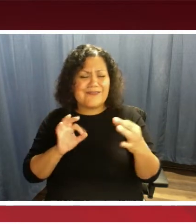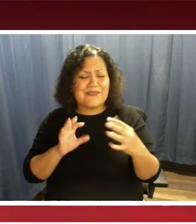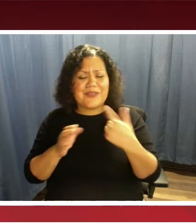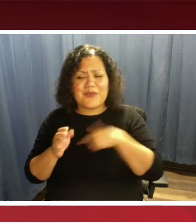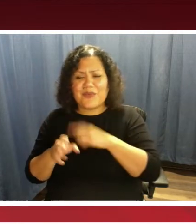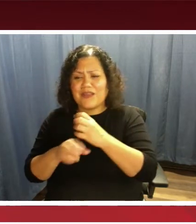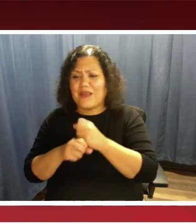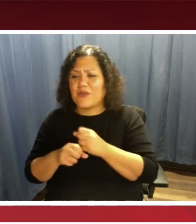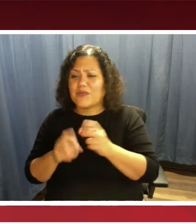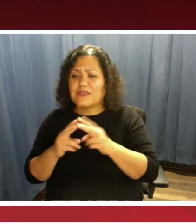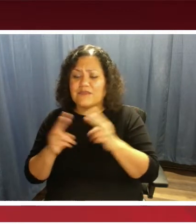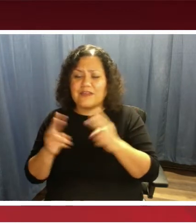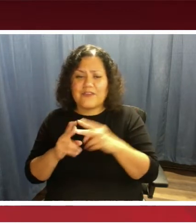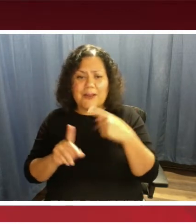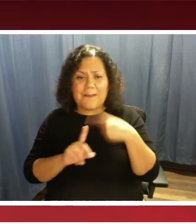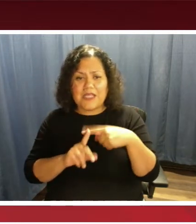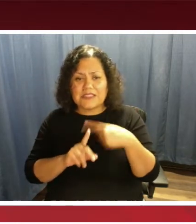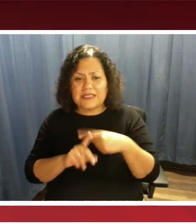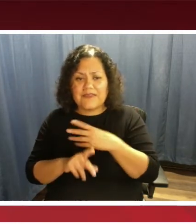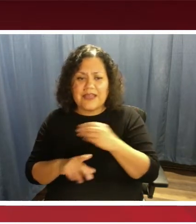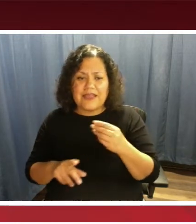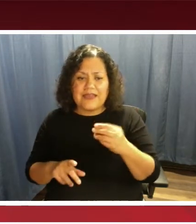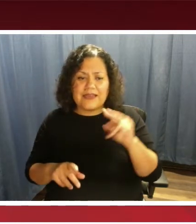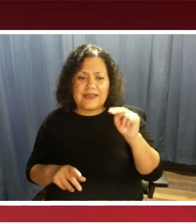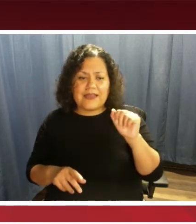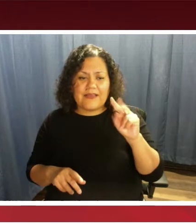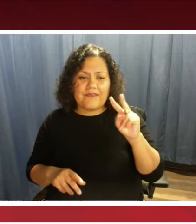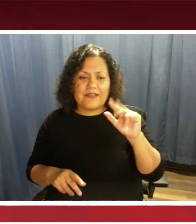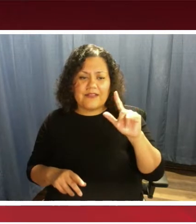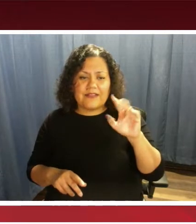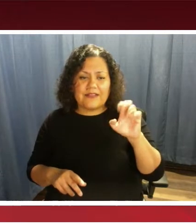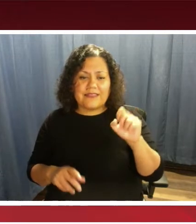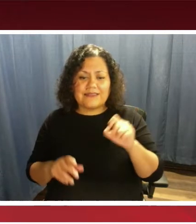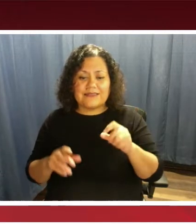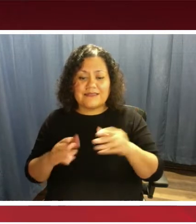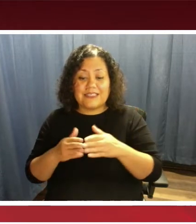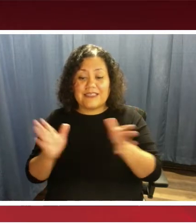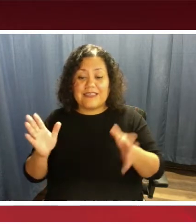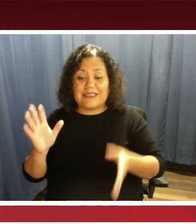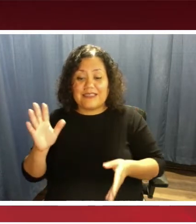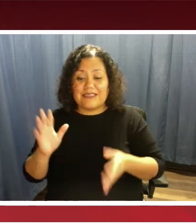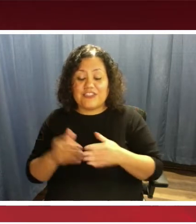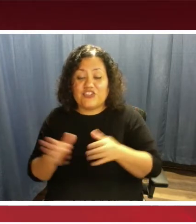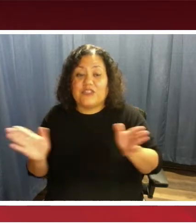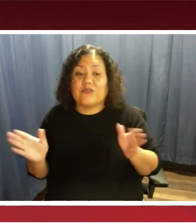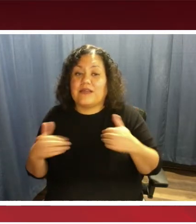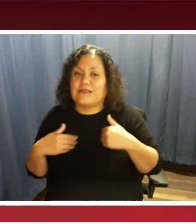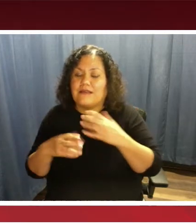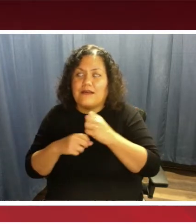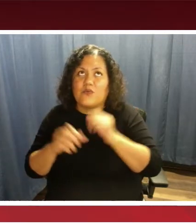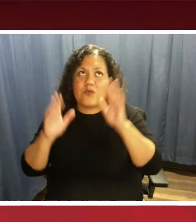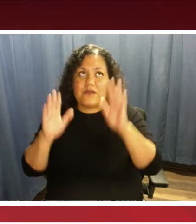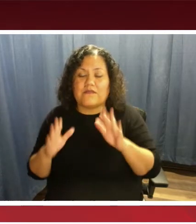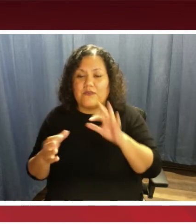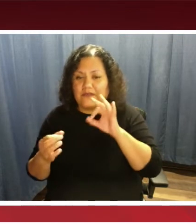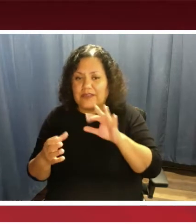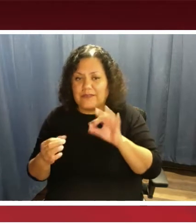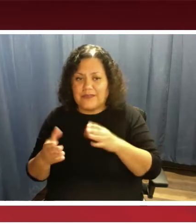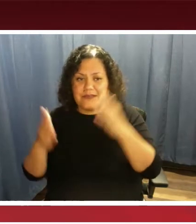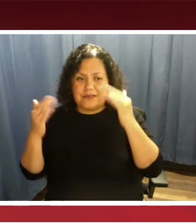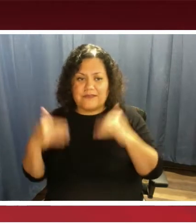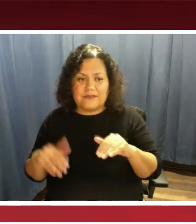very, very positive. And NaviLens as a whole has received just great feedback. Next slide, please.